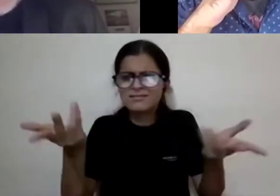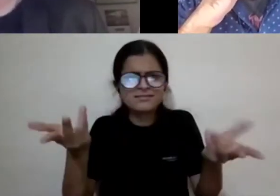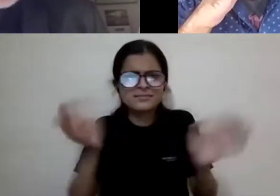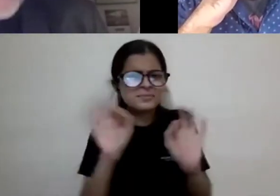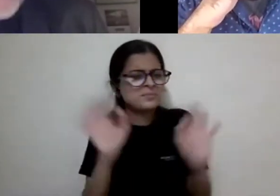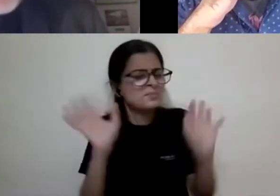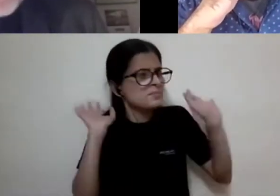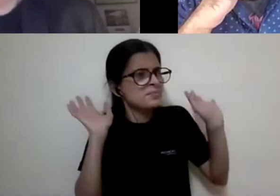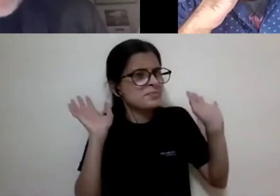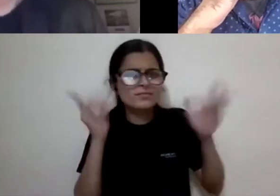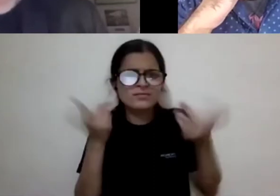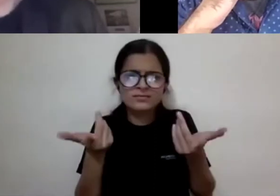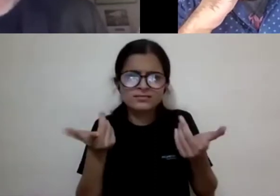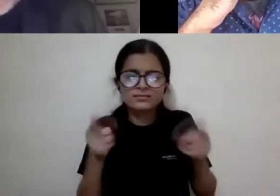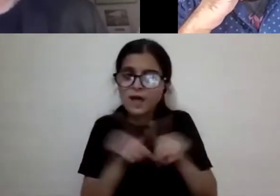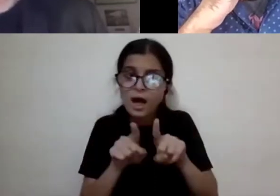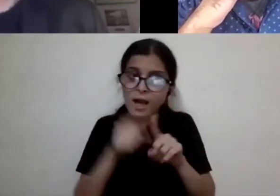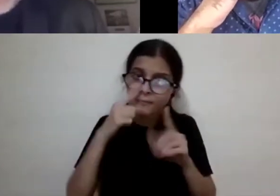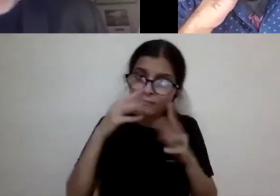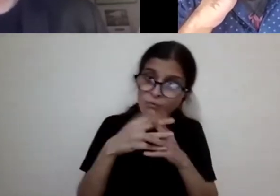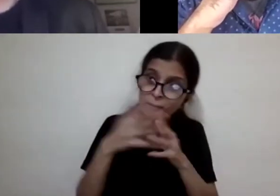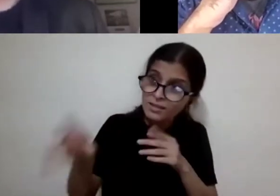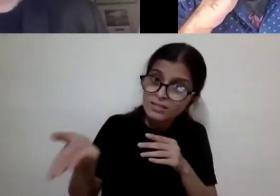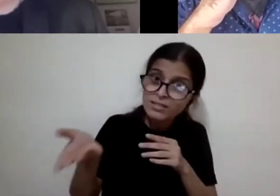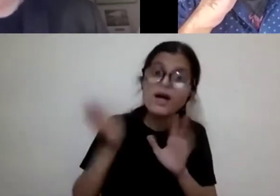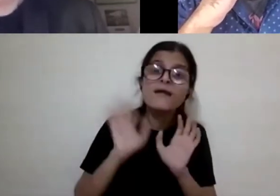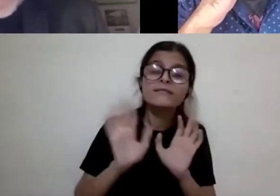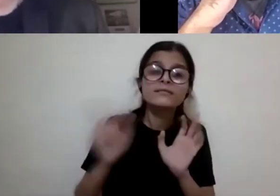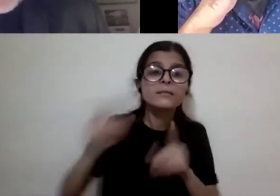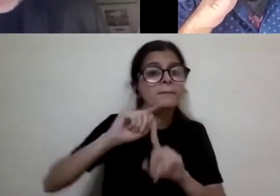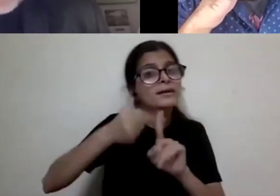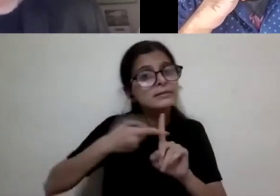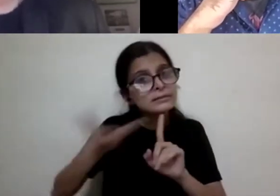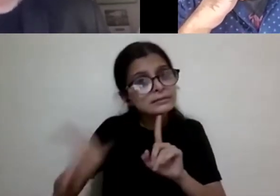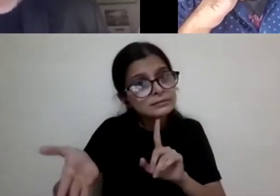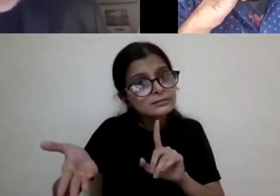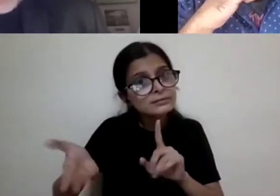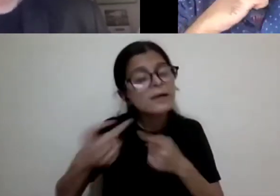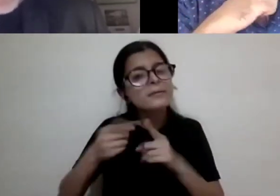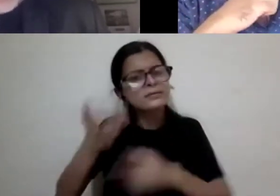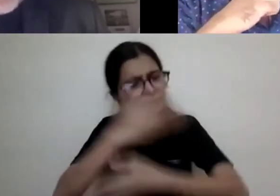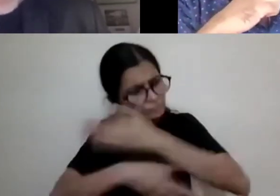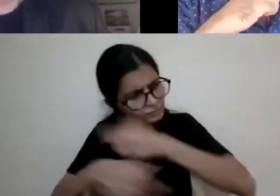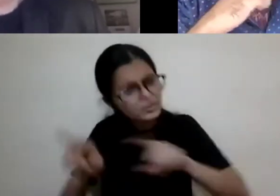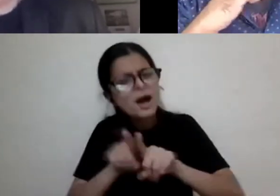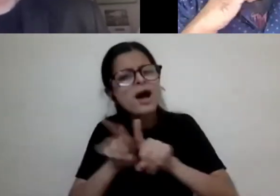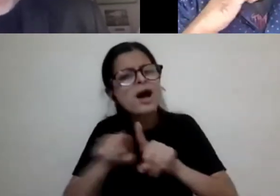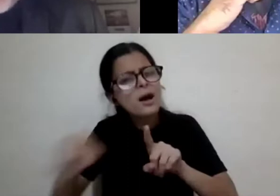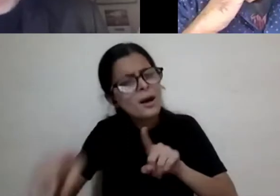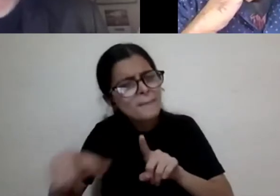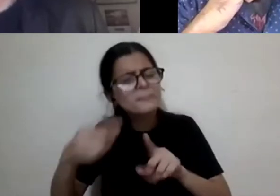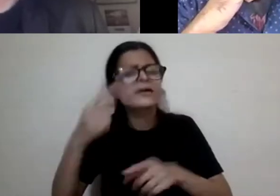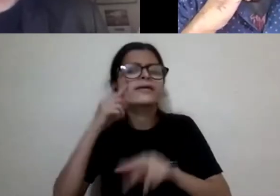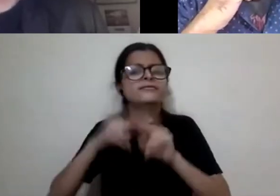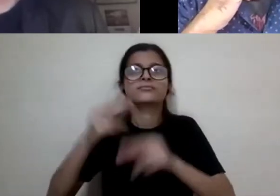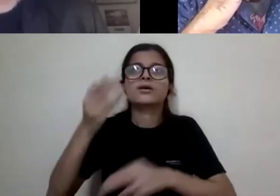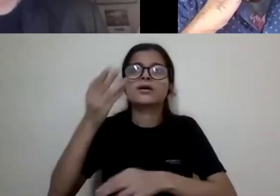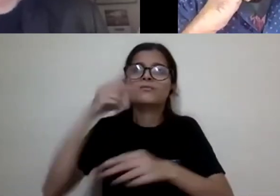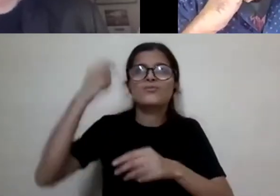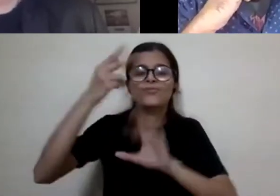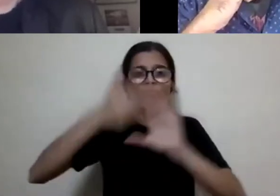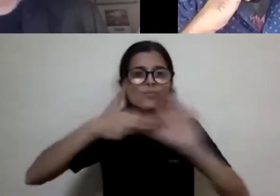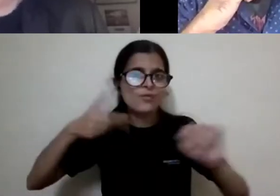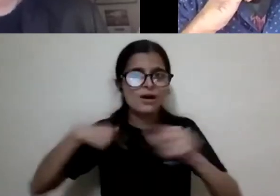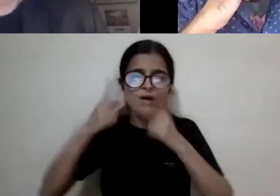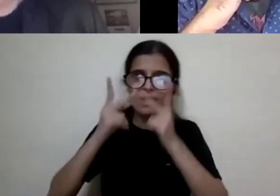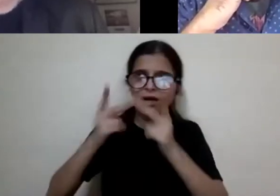She's just the same woman who's happens to be pregnant. Um, same thing with the disability. If you see a disability in a movie, and the whole plot has to revolve around